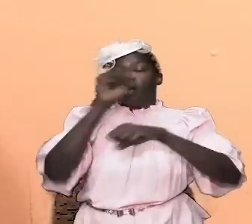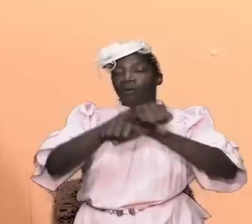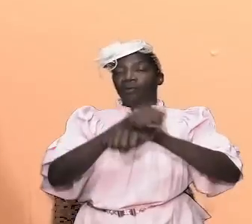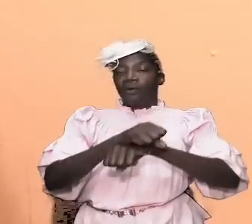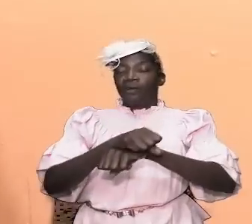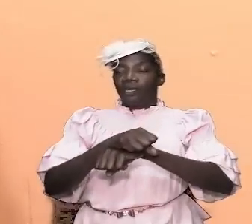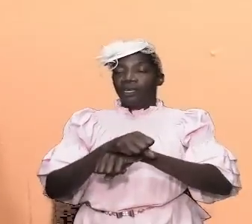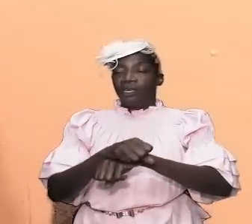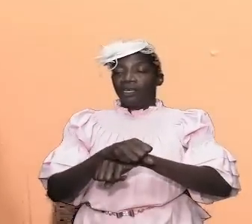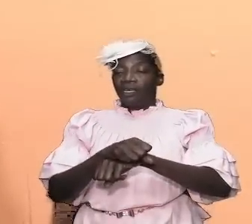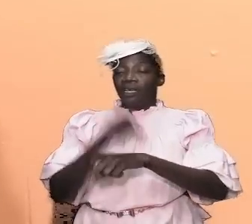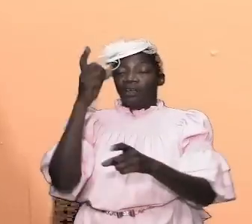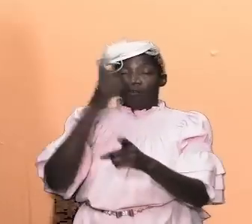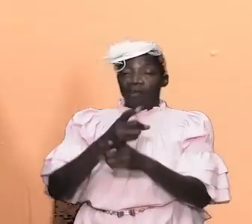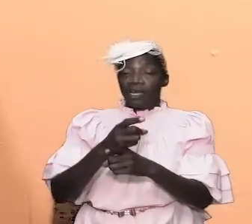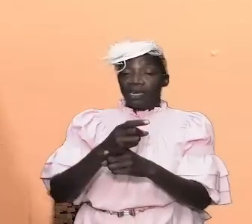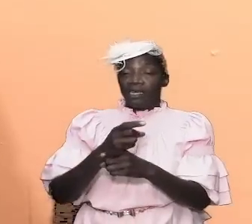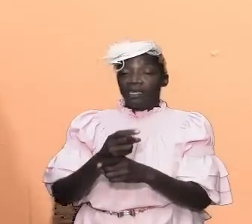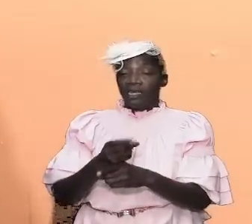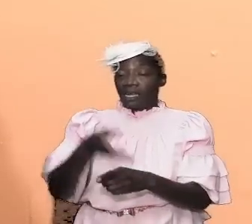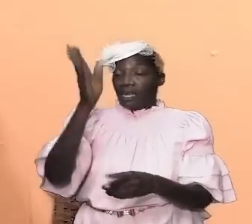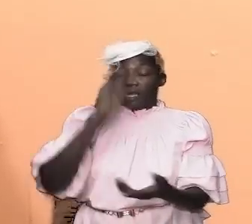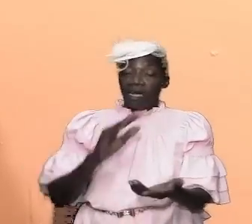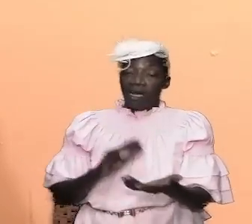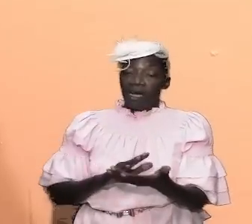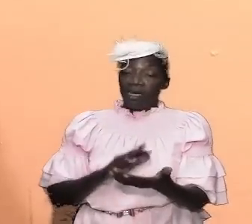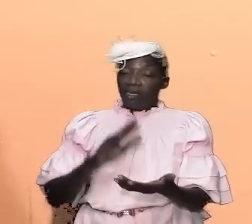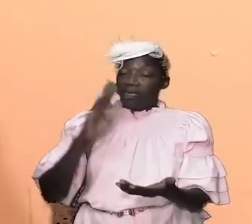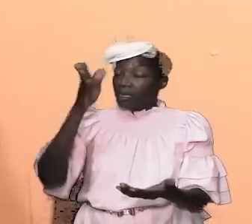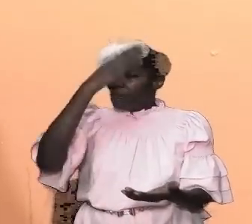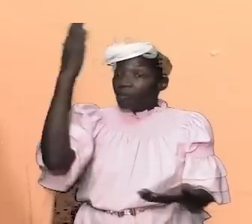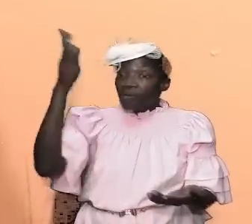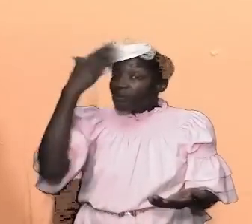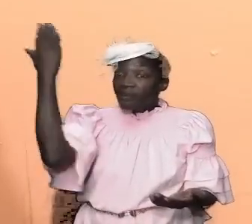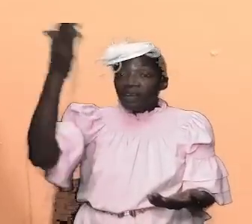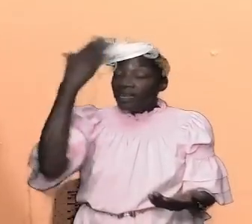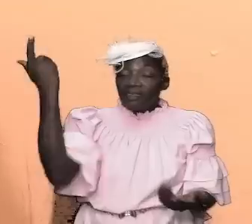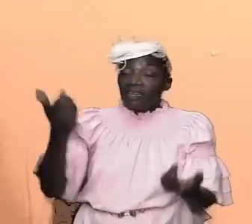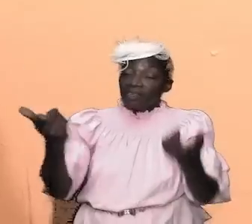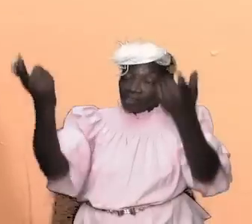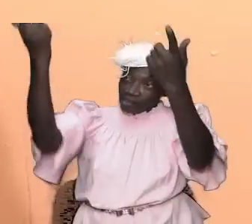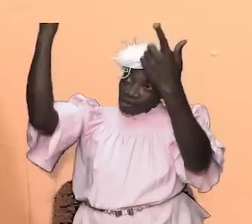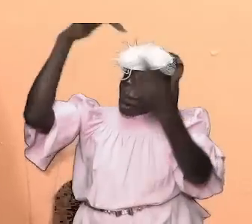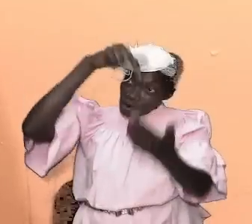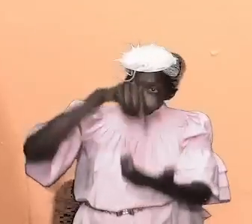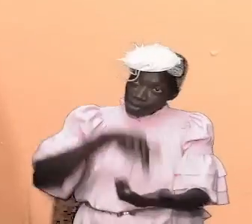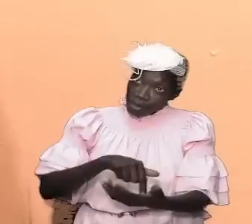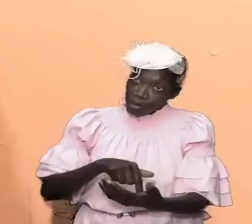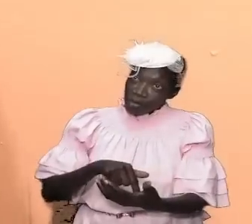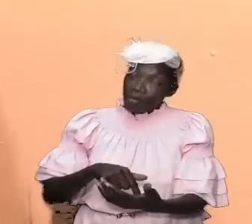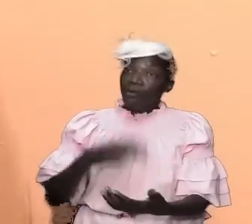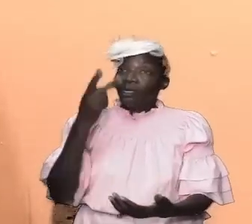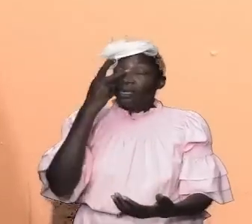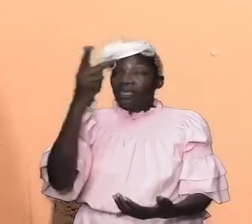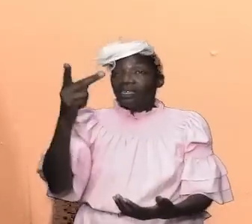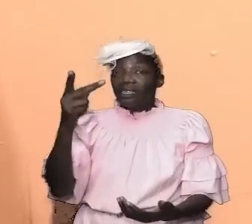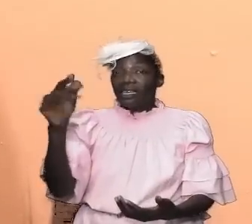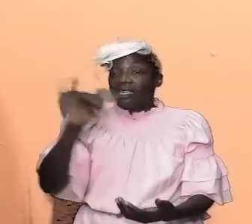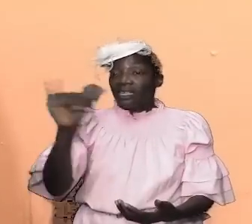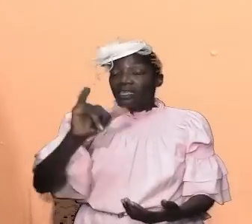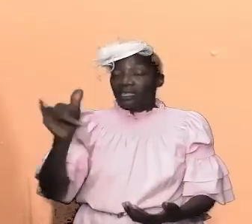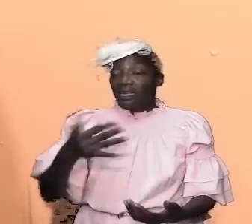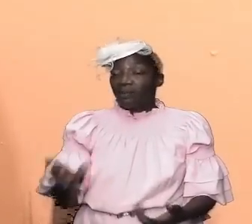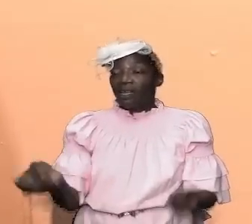of god come down and we are going to see as we go on that the same thing happened in the life of